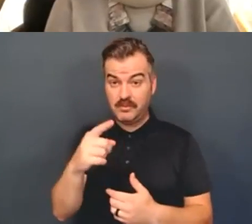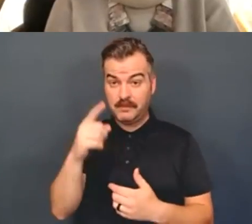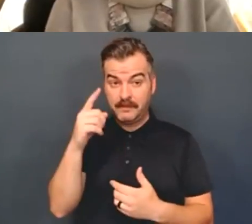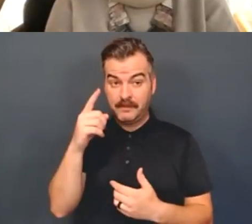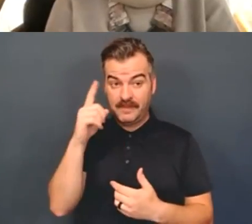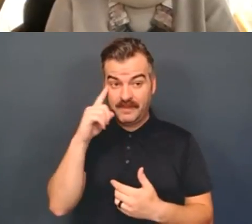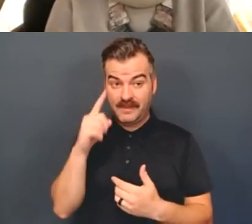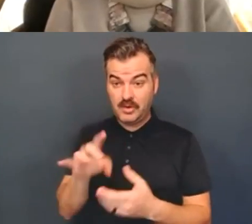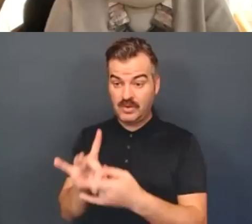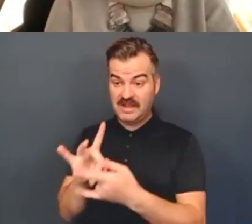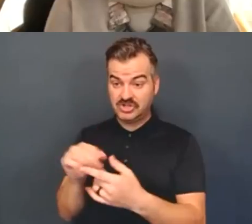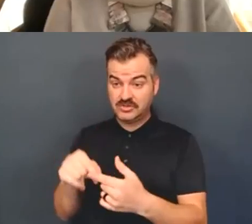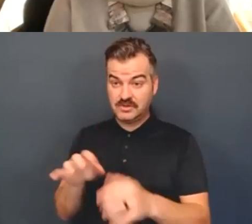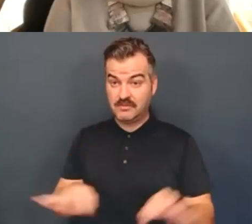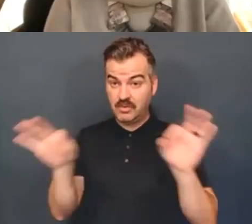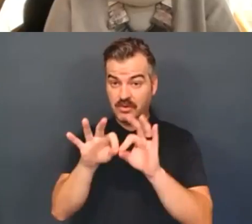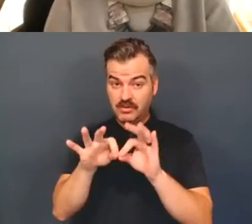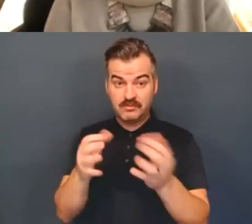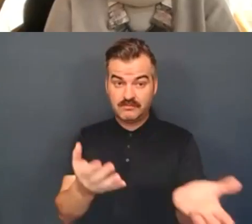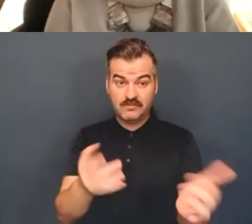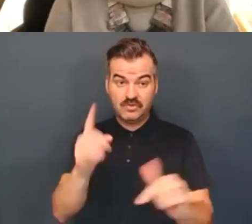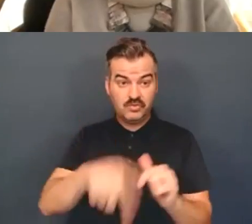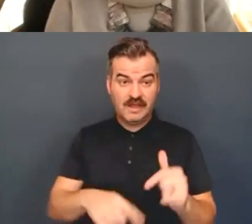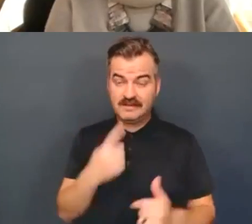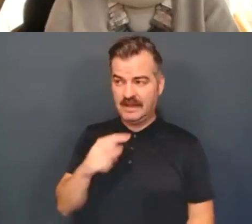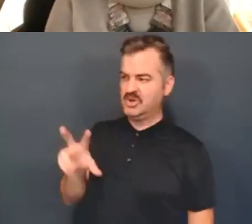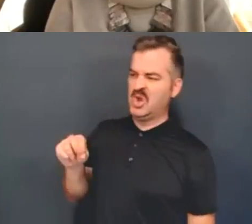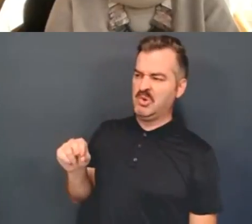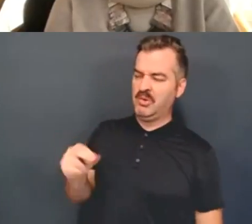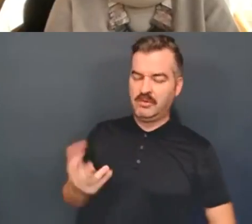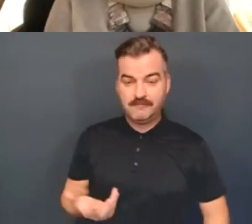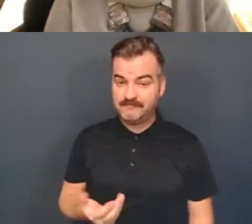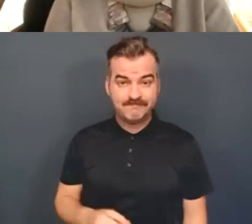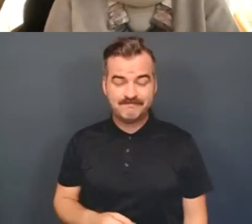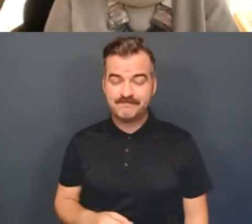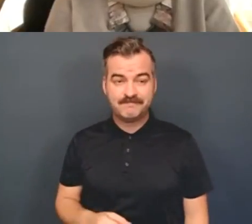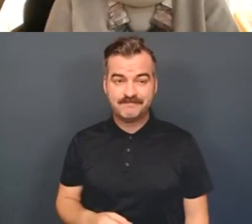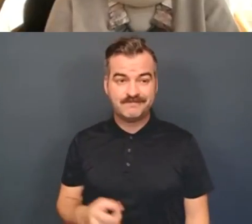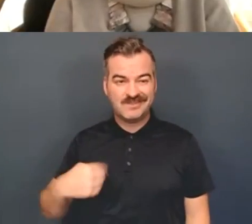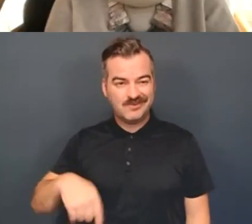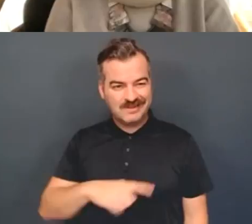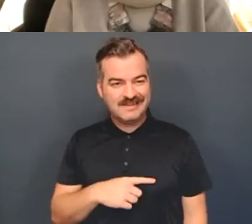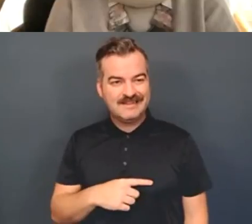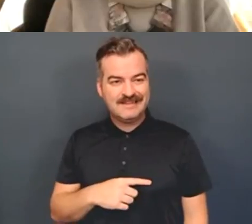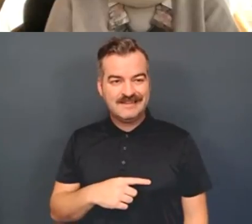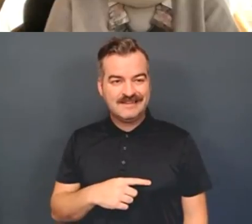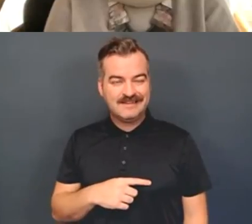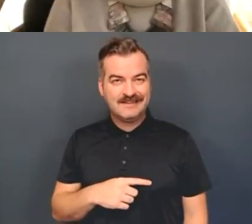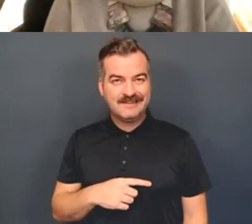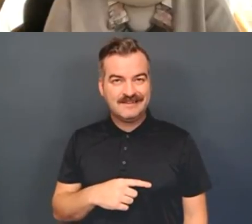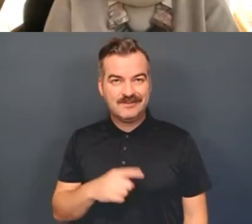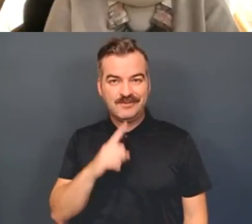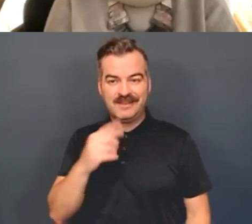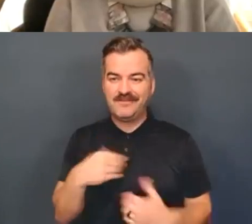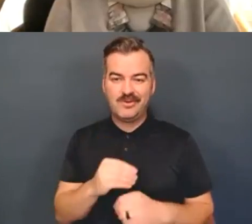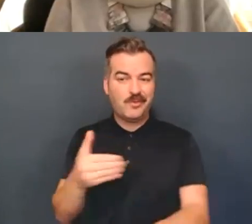So I, you know, I, we, we are, but, but we are powerless